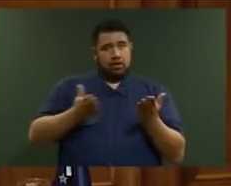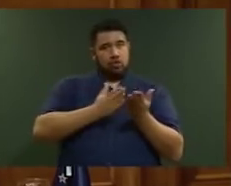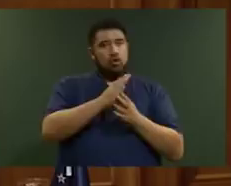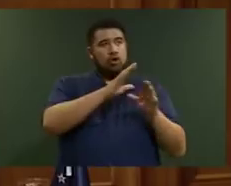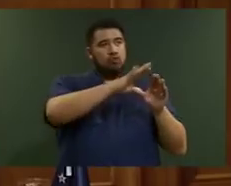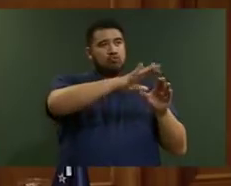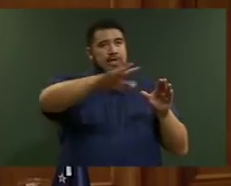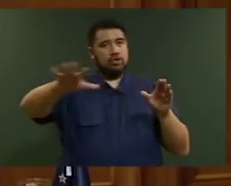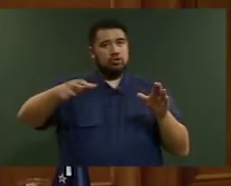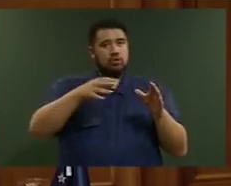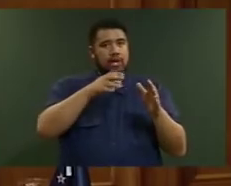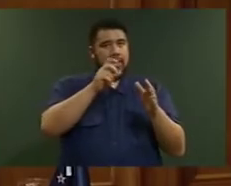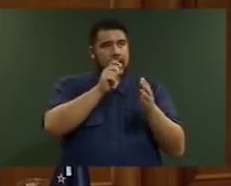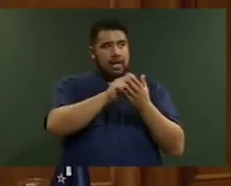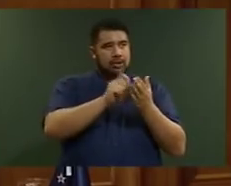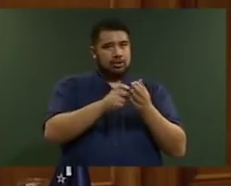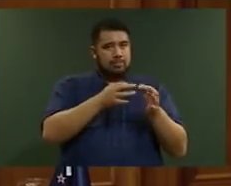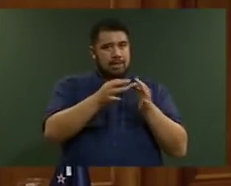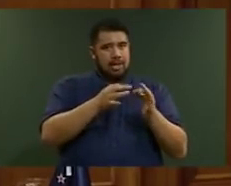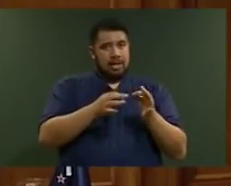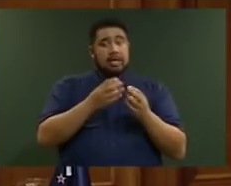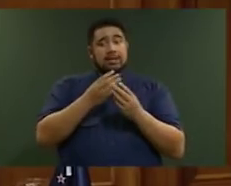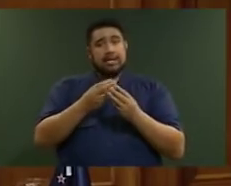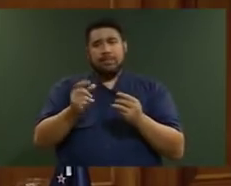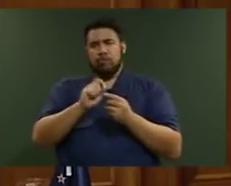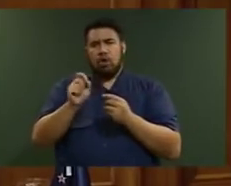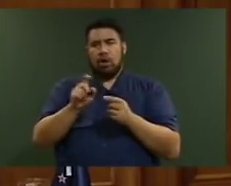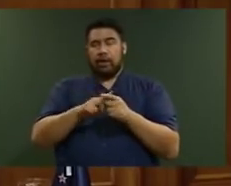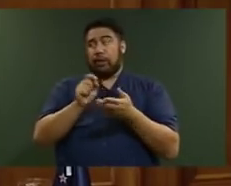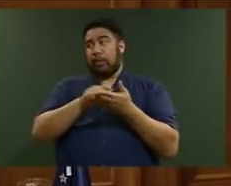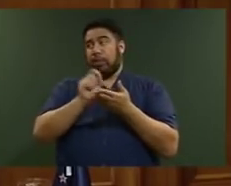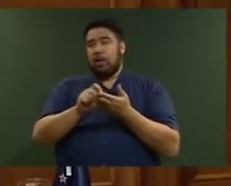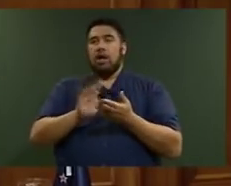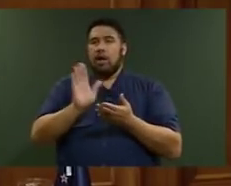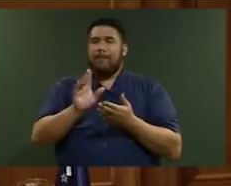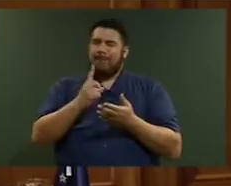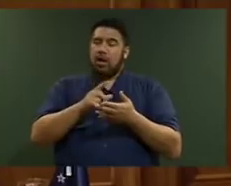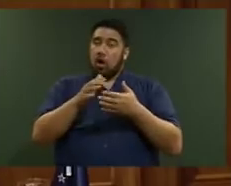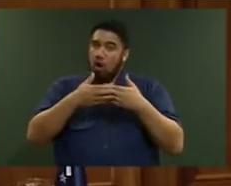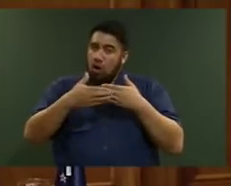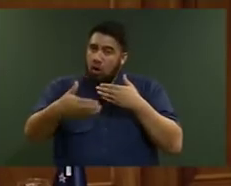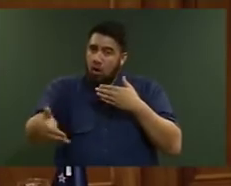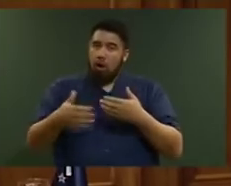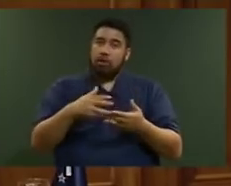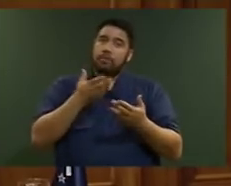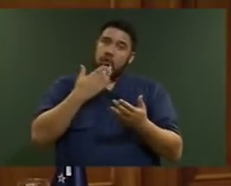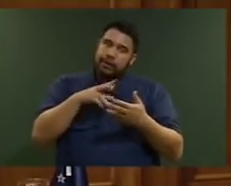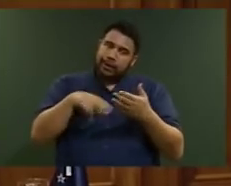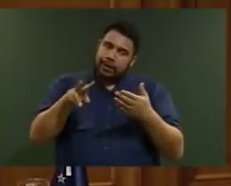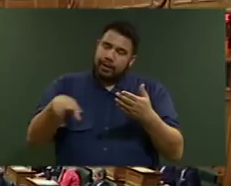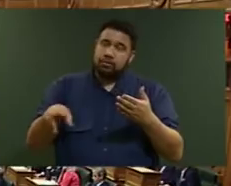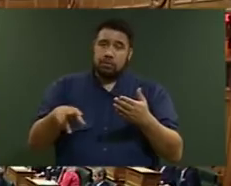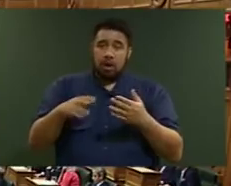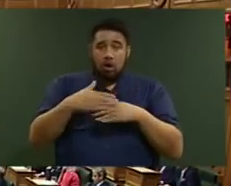are not scribbled but are tedious, long-winded and it takes a great deal of effort for the officials to wade through them all.